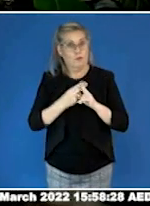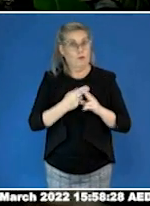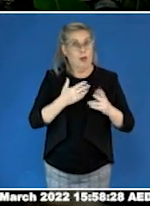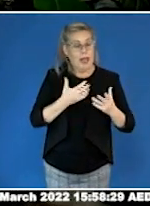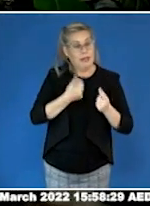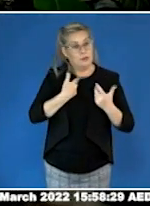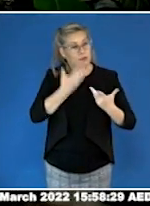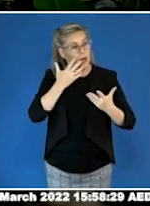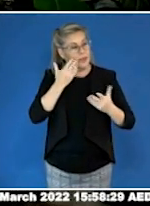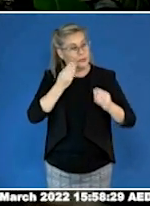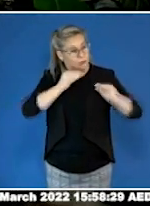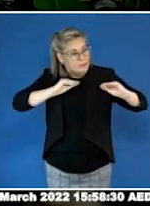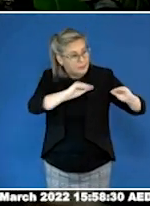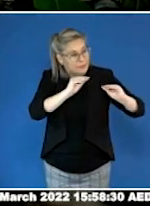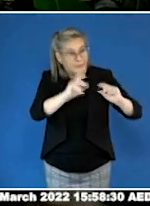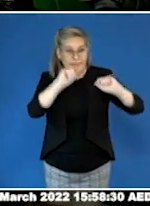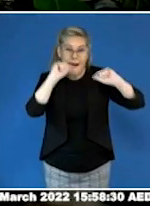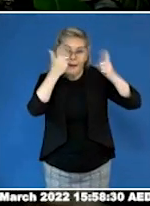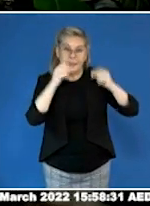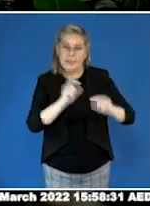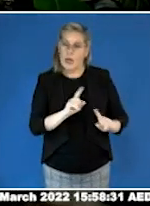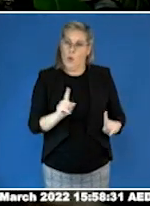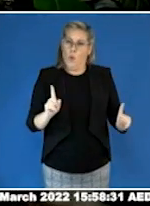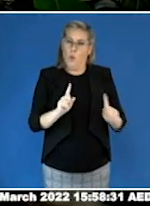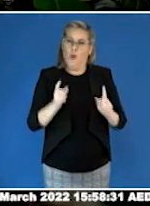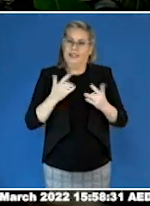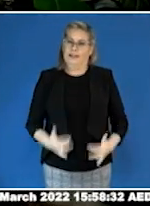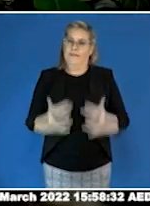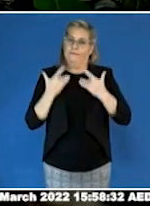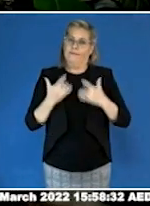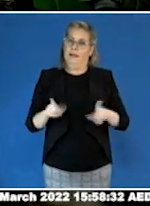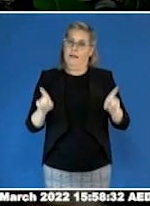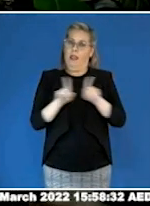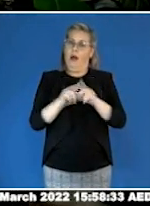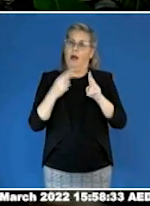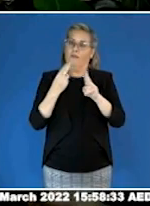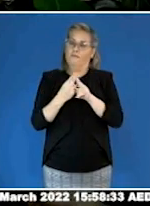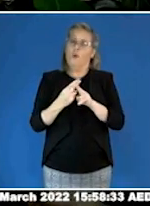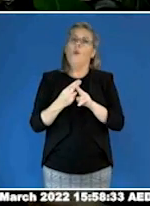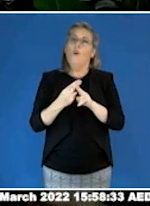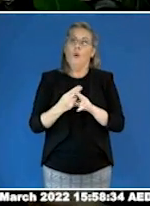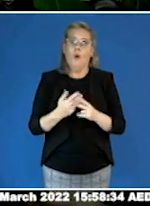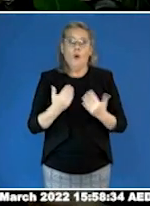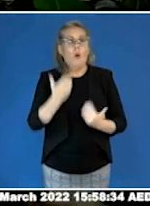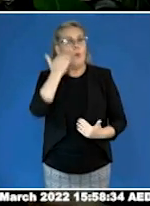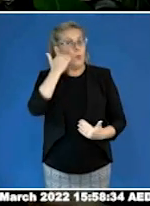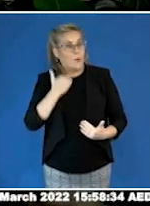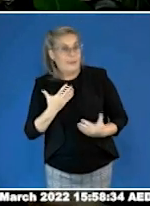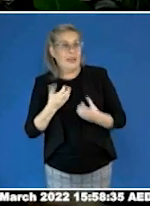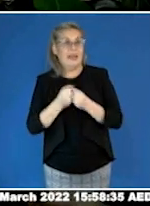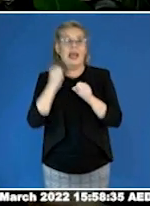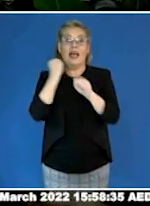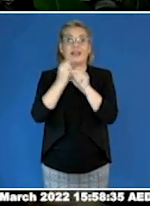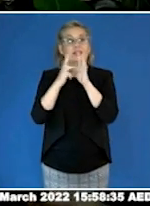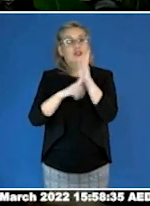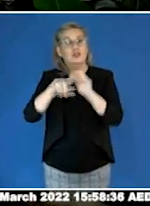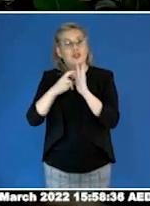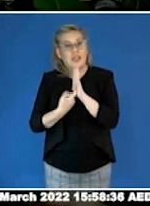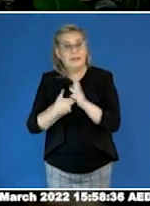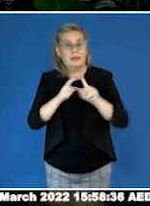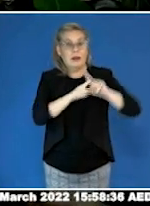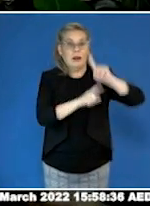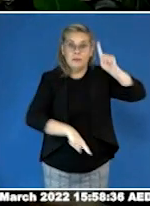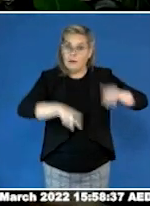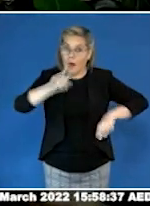autistic voices. What this story doesn't highlight is how grossly unprepared the system is at recognizing